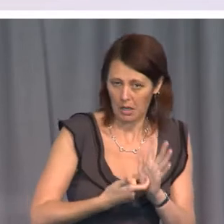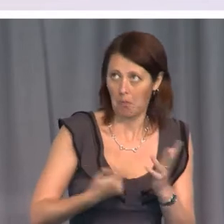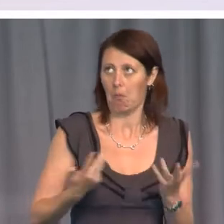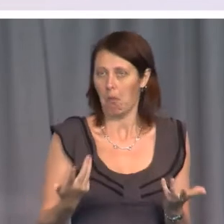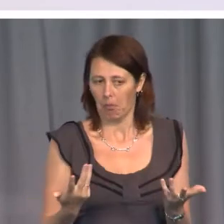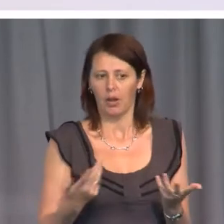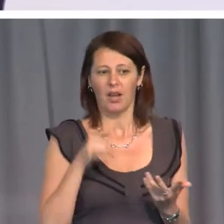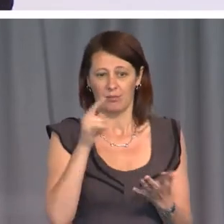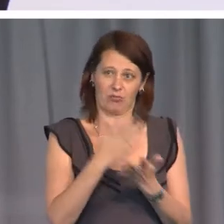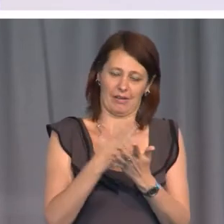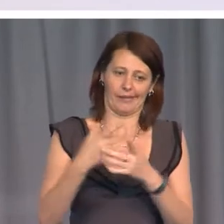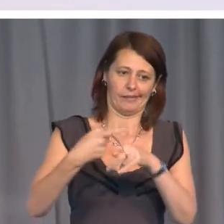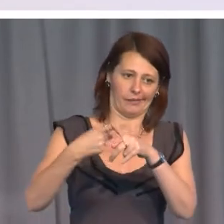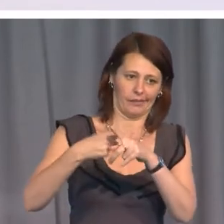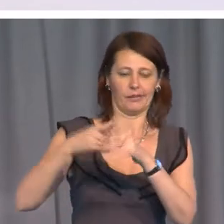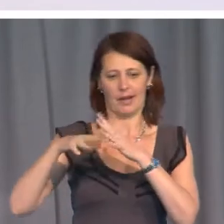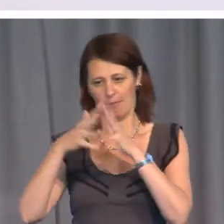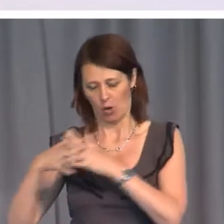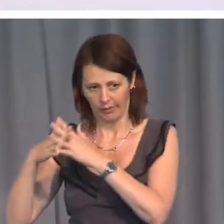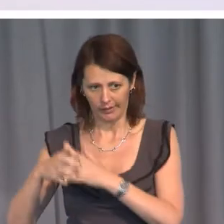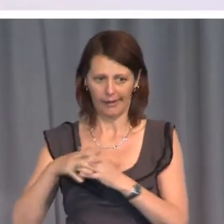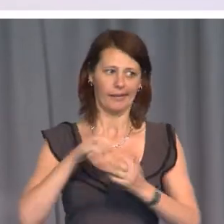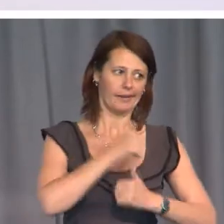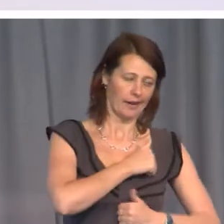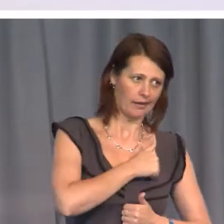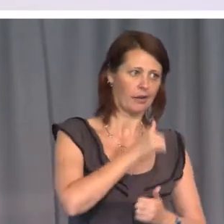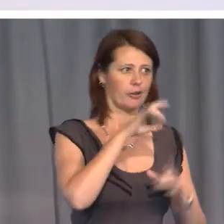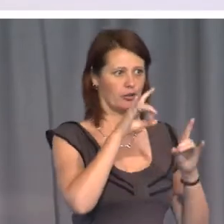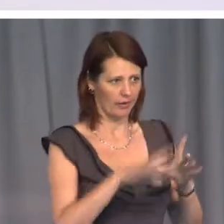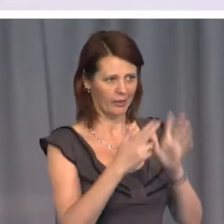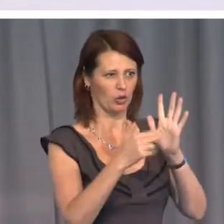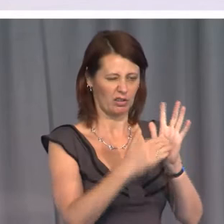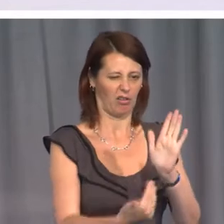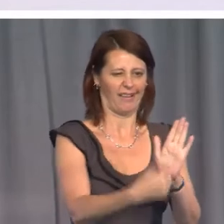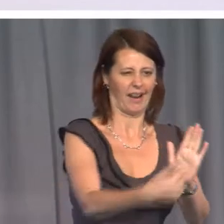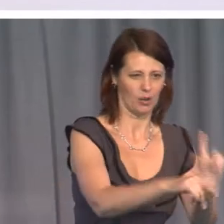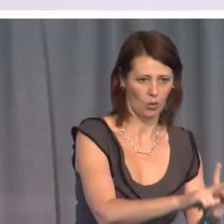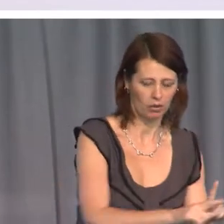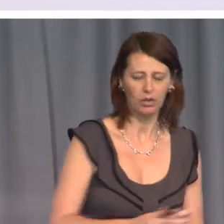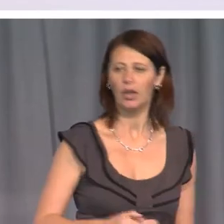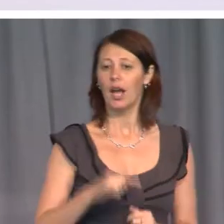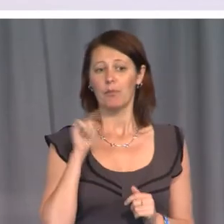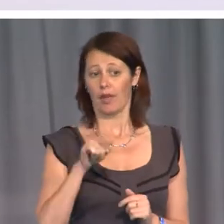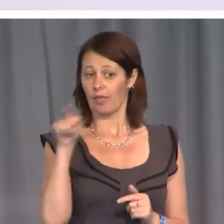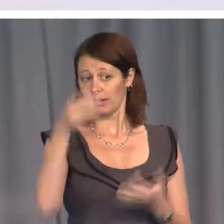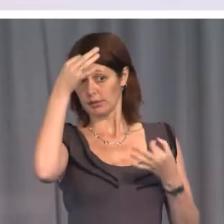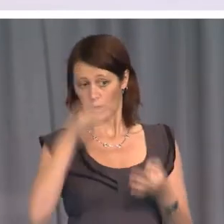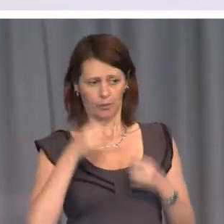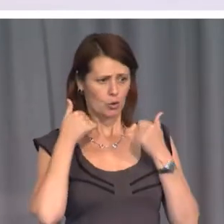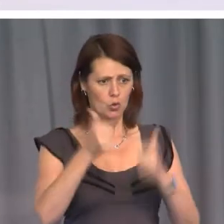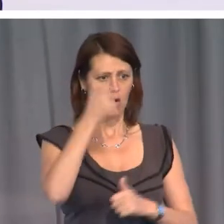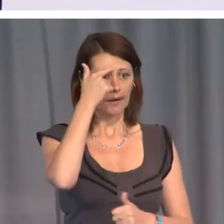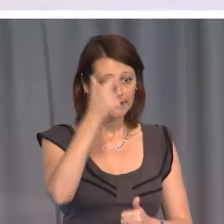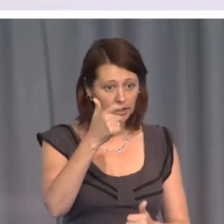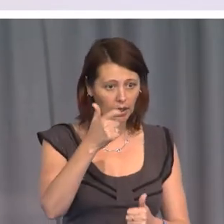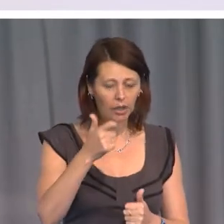is basically Britain and America with Australia, Canada, and New Zealand thrown in, decided it would be a good idea to pick